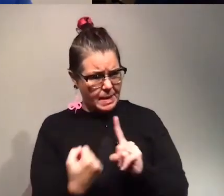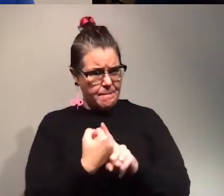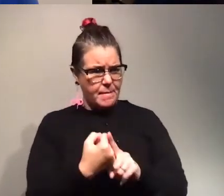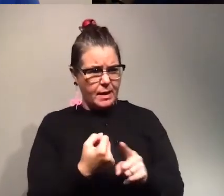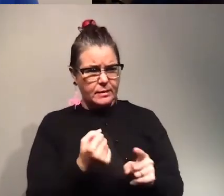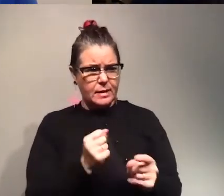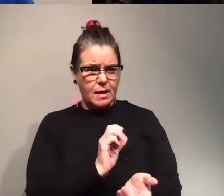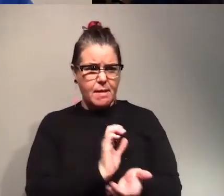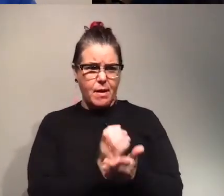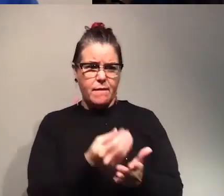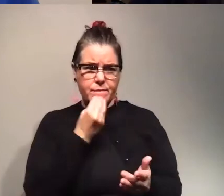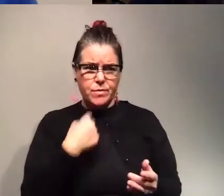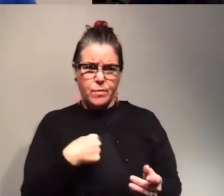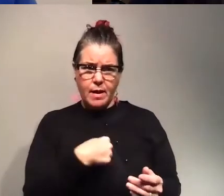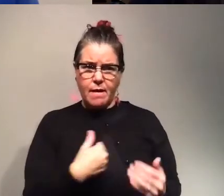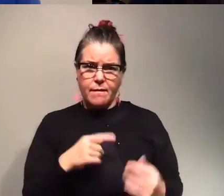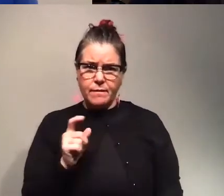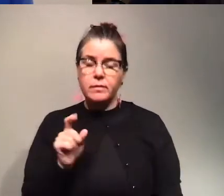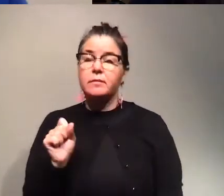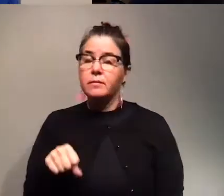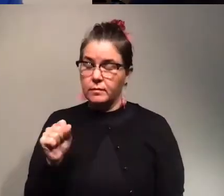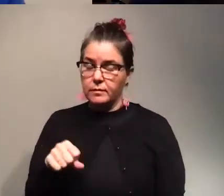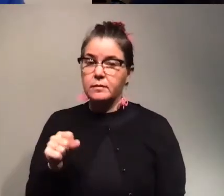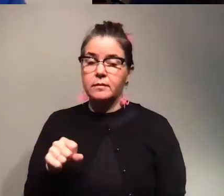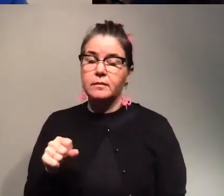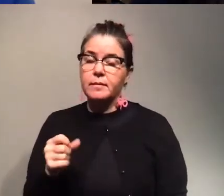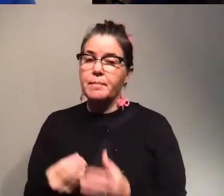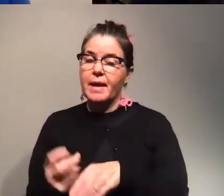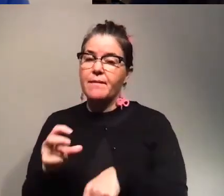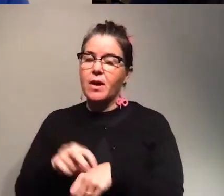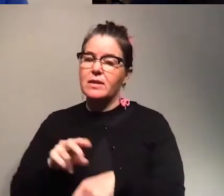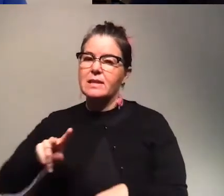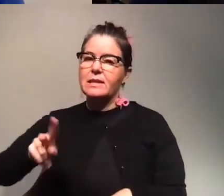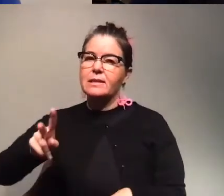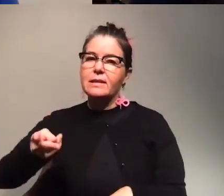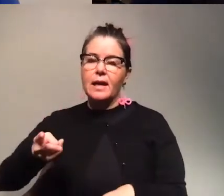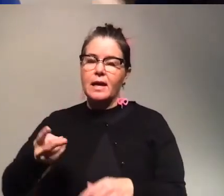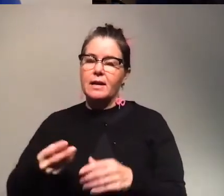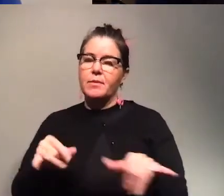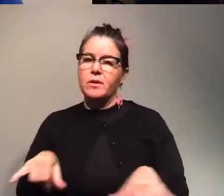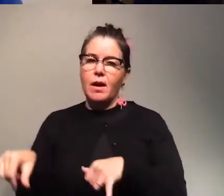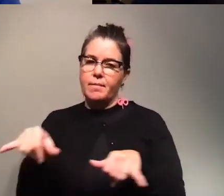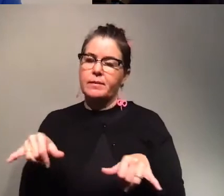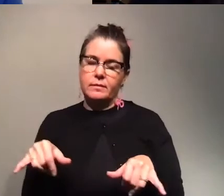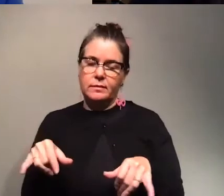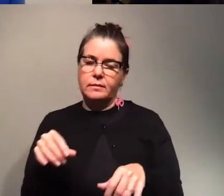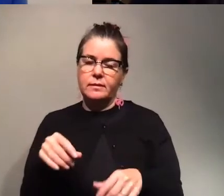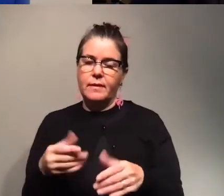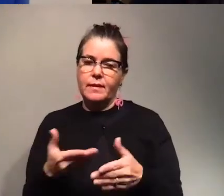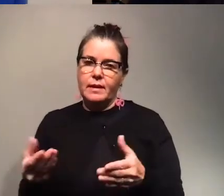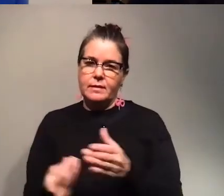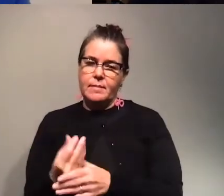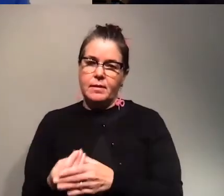yes actually plant viral diseases are the second most common disease in plants um